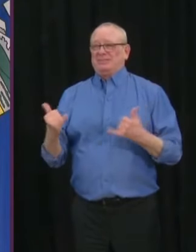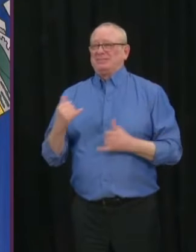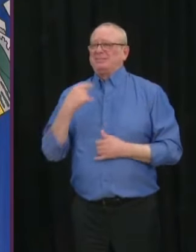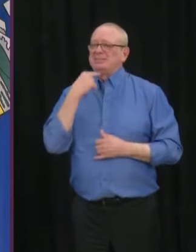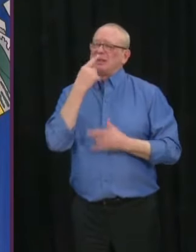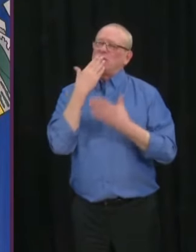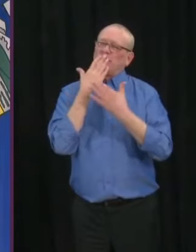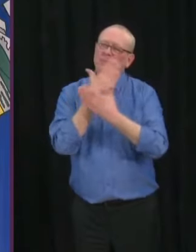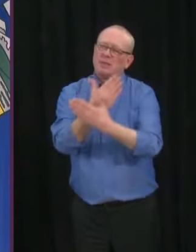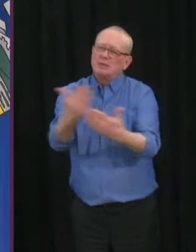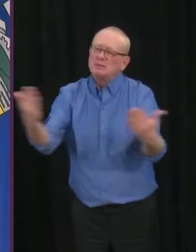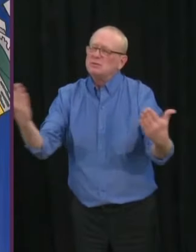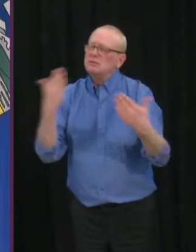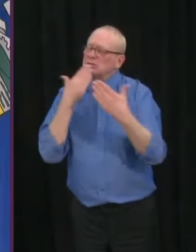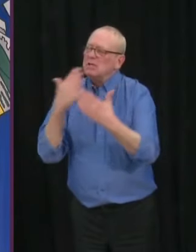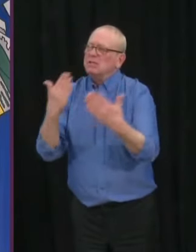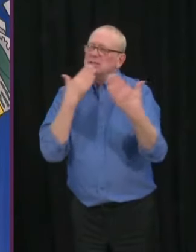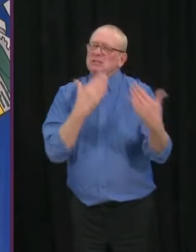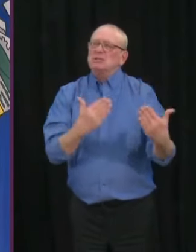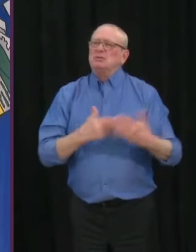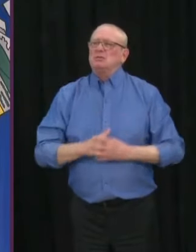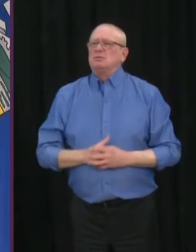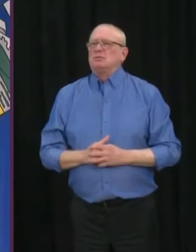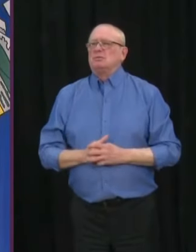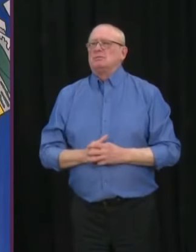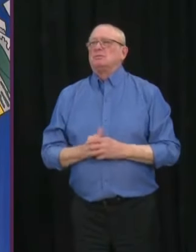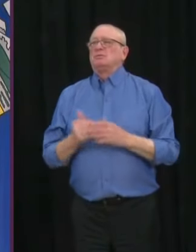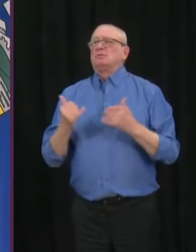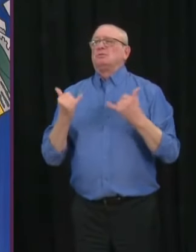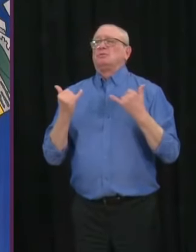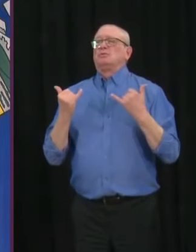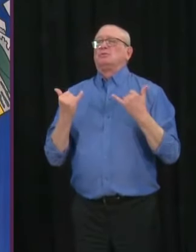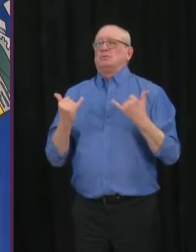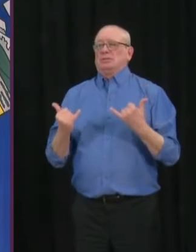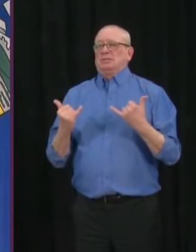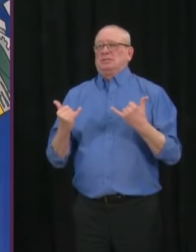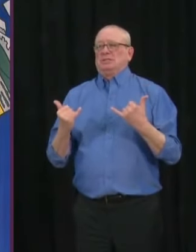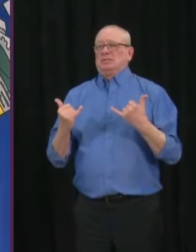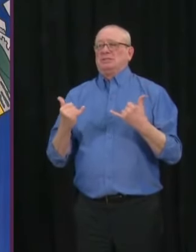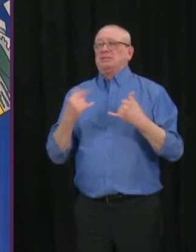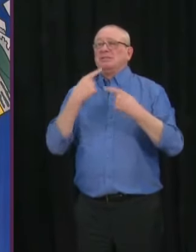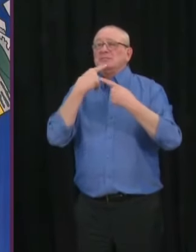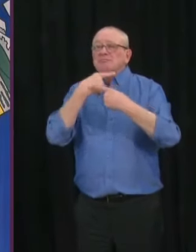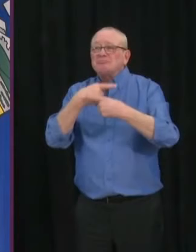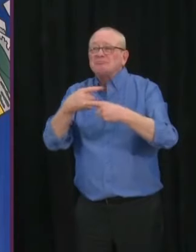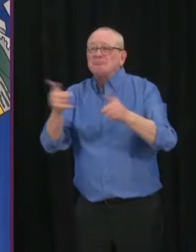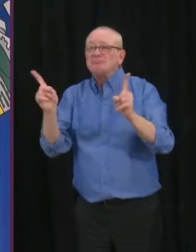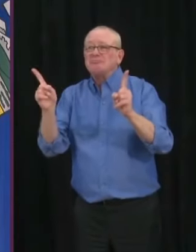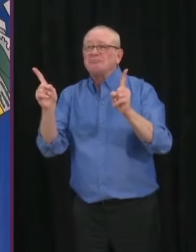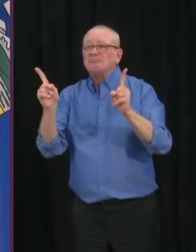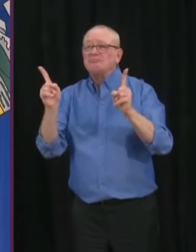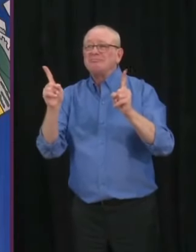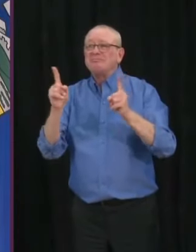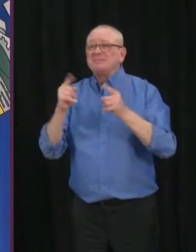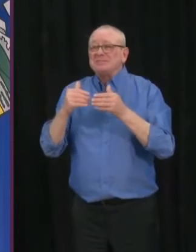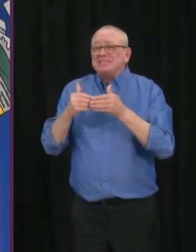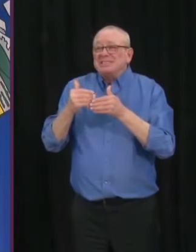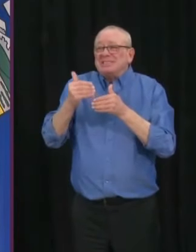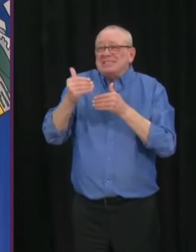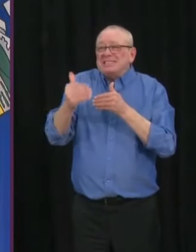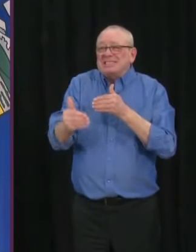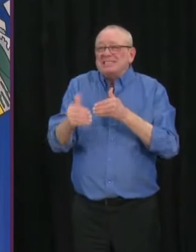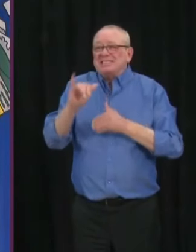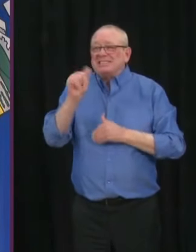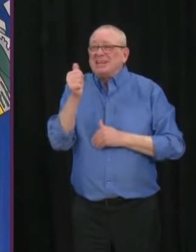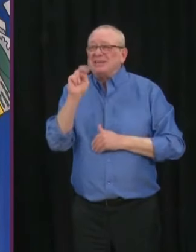That's why I'm pleased to announce that today we are, or we are today announcing, that we are loosening the restrictions around outdoor